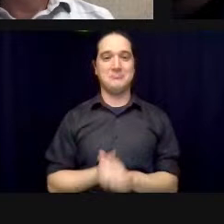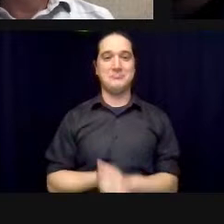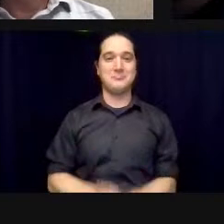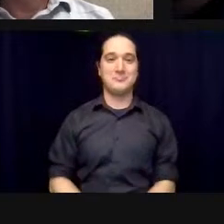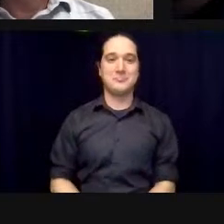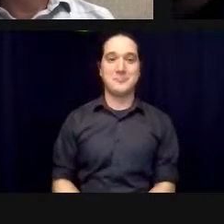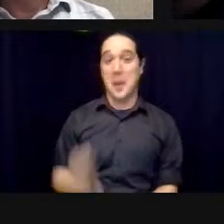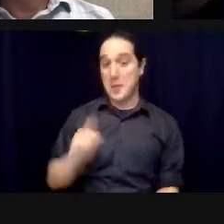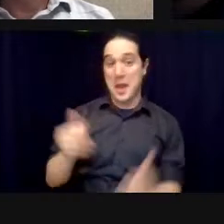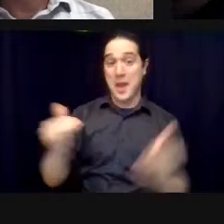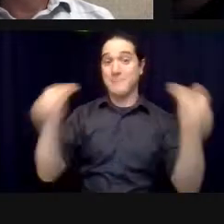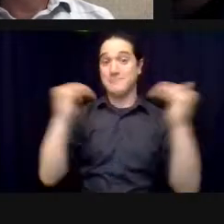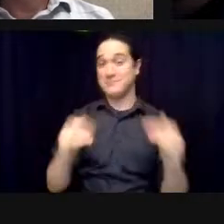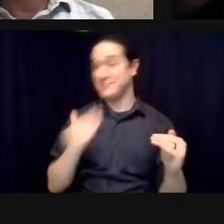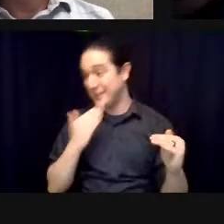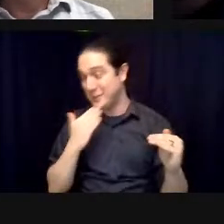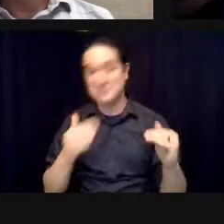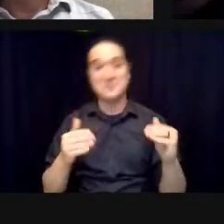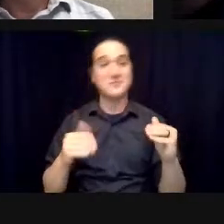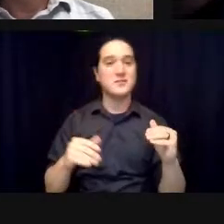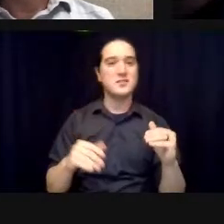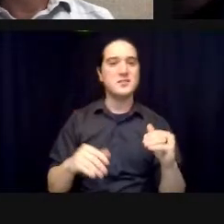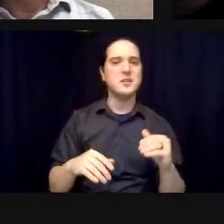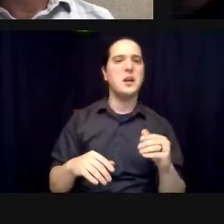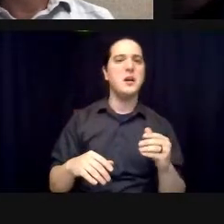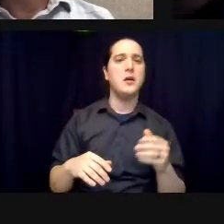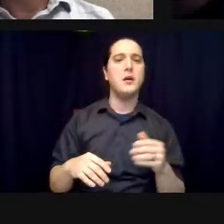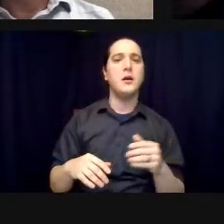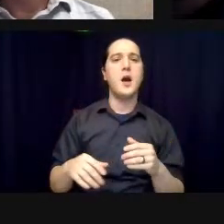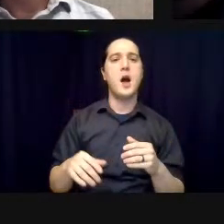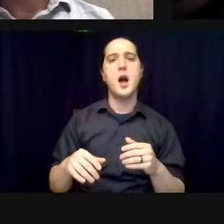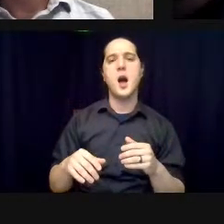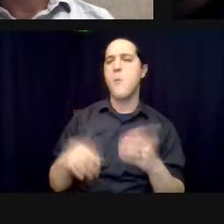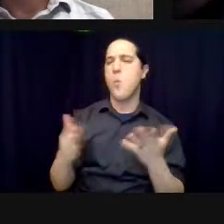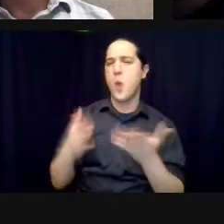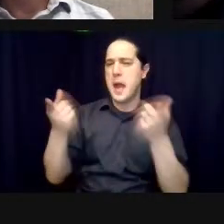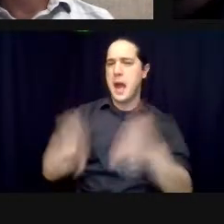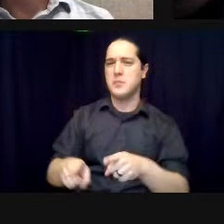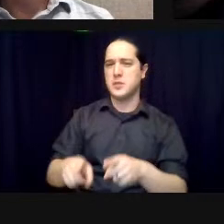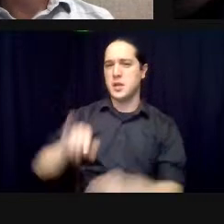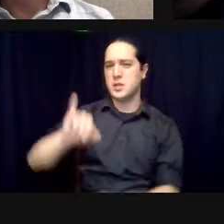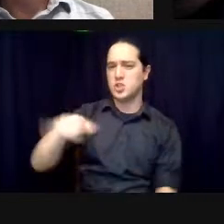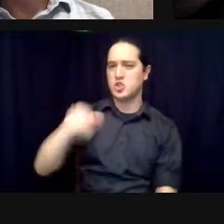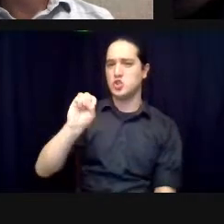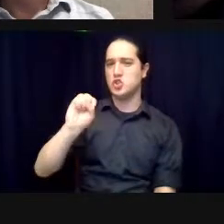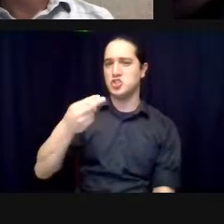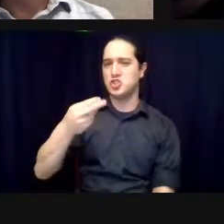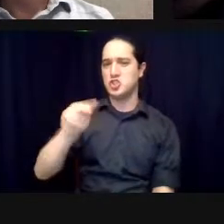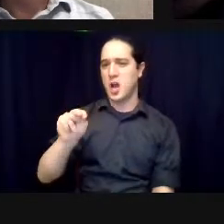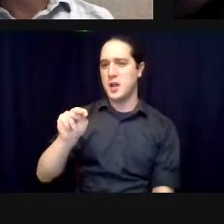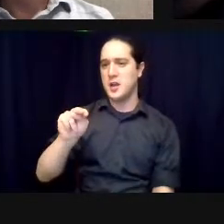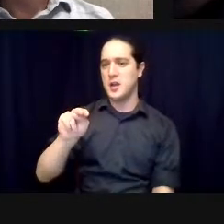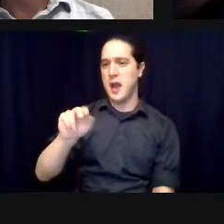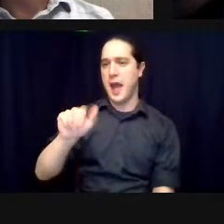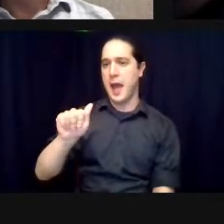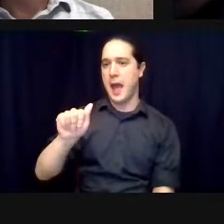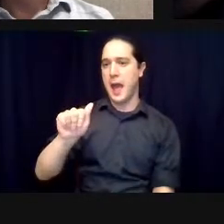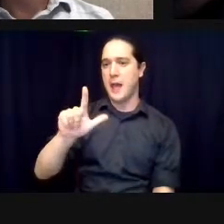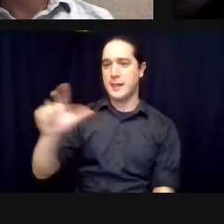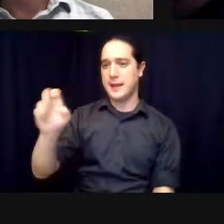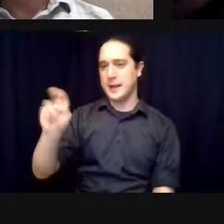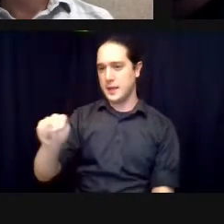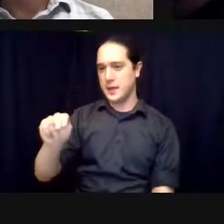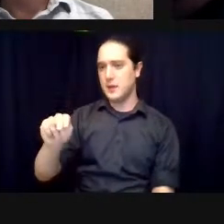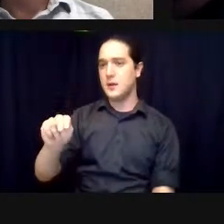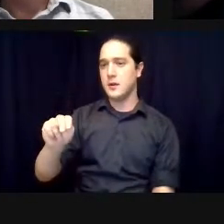john allen just celebrated his 91st uh birthday here at sunagia ranch he is much beloved